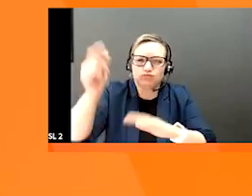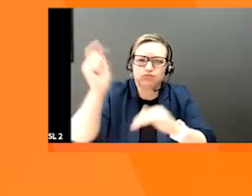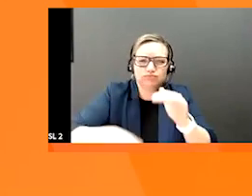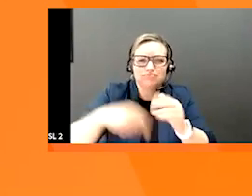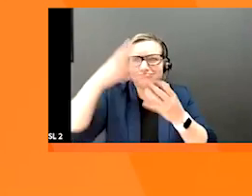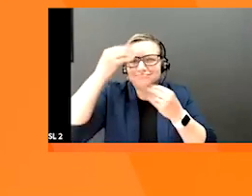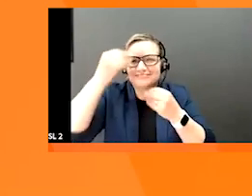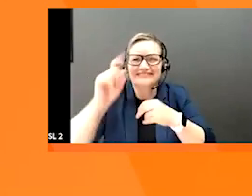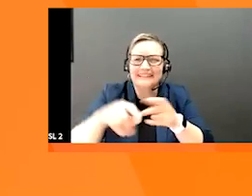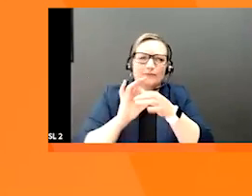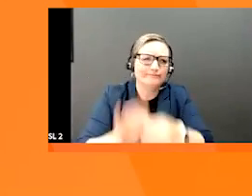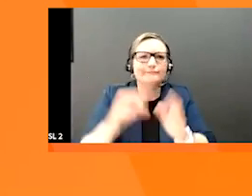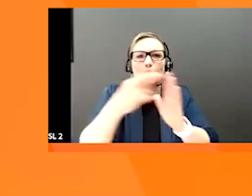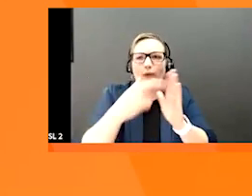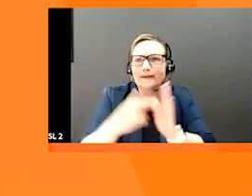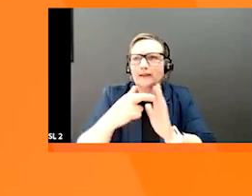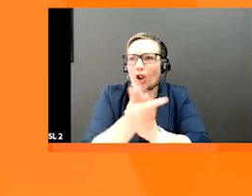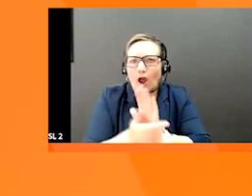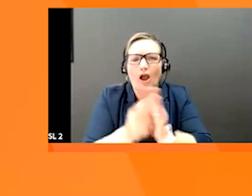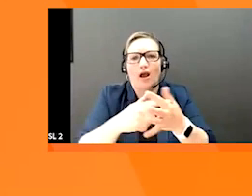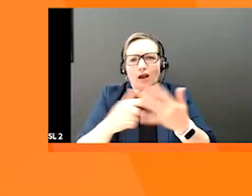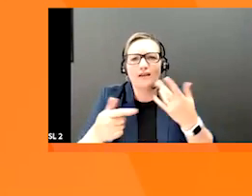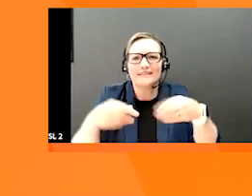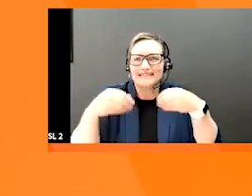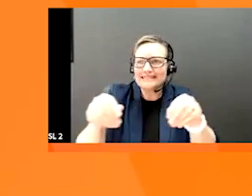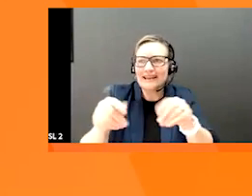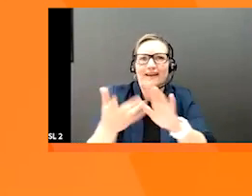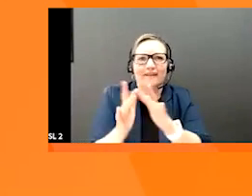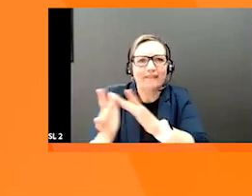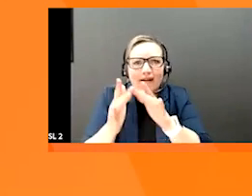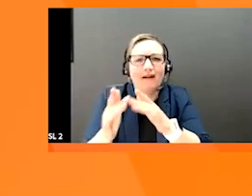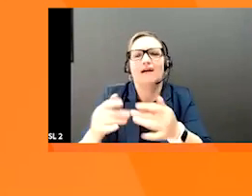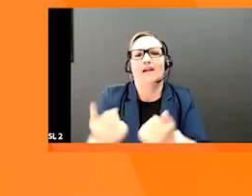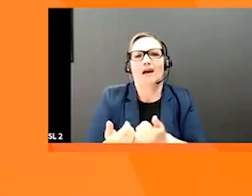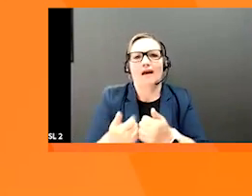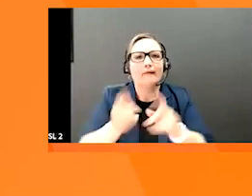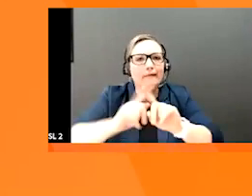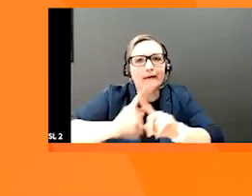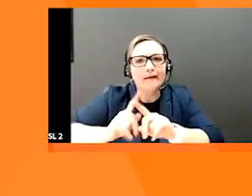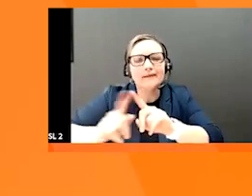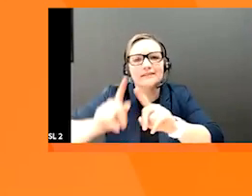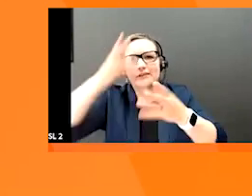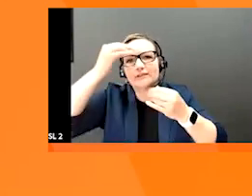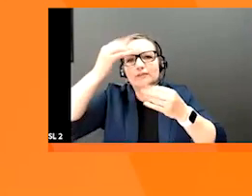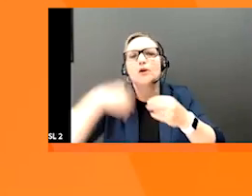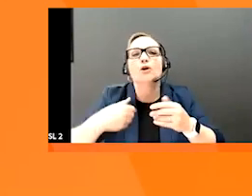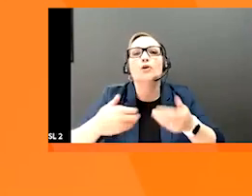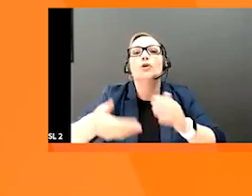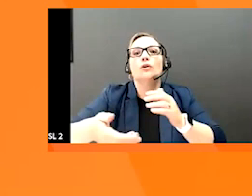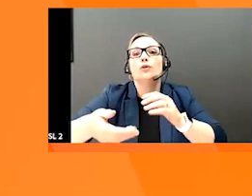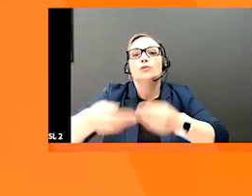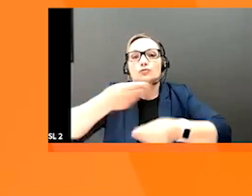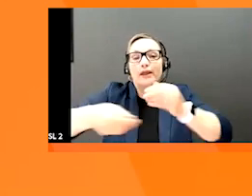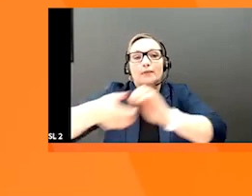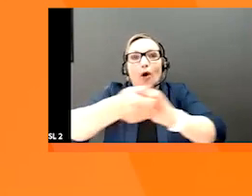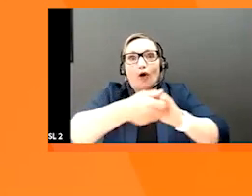into regulations and digital sales channels, and you know what types of information our trading partners are looking for. So